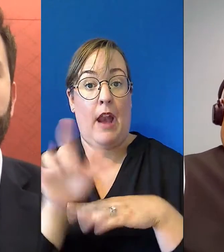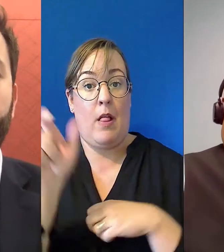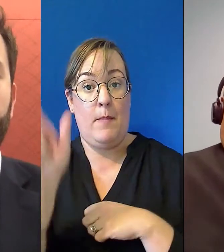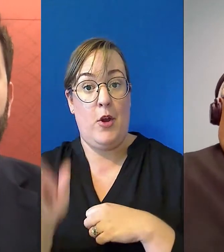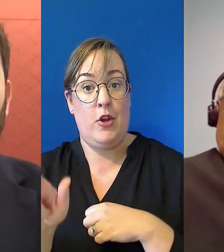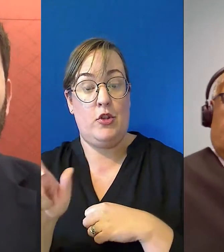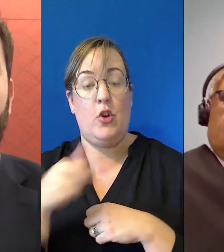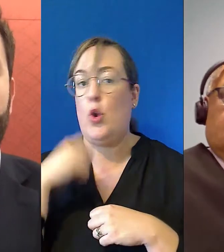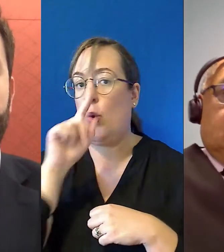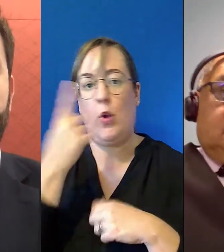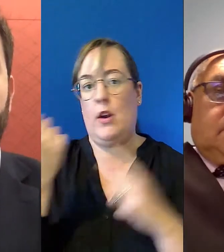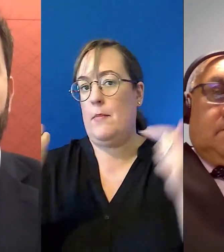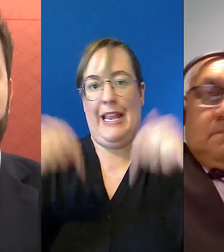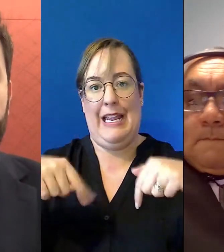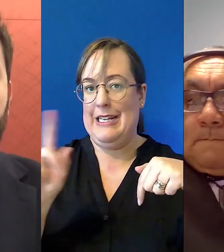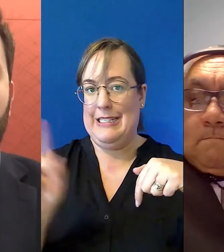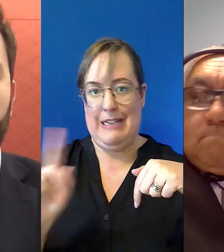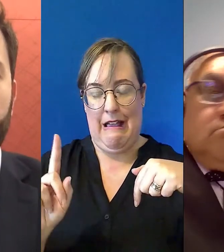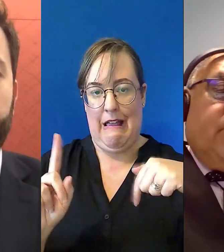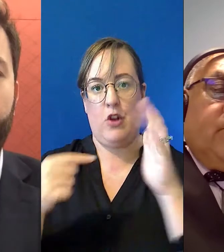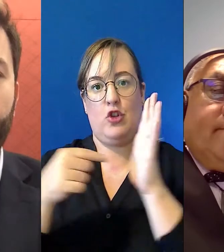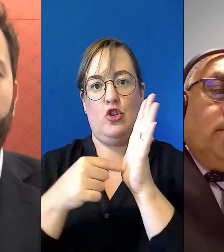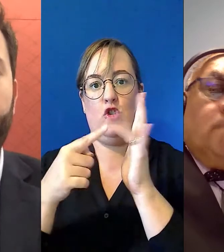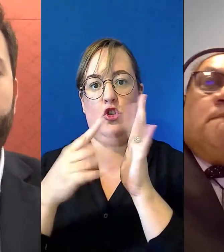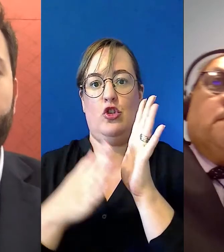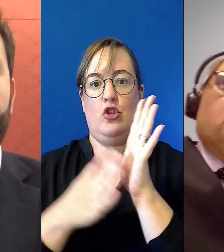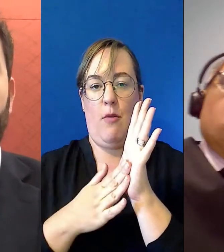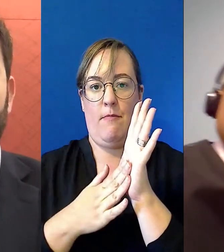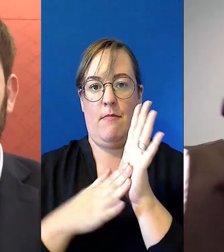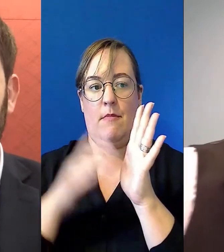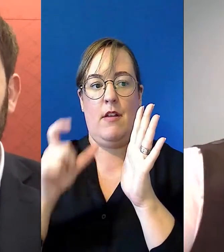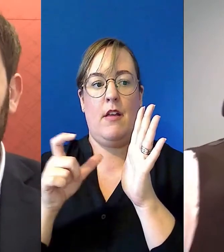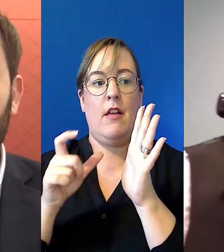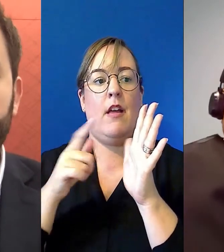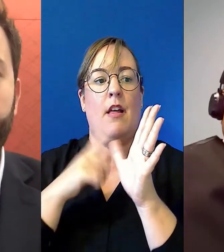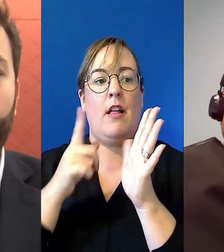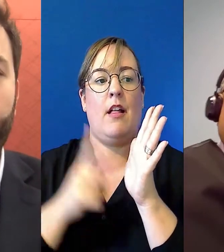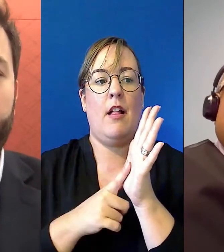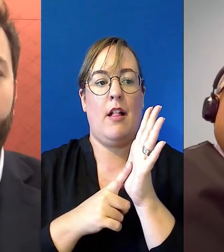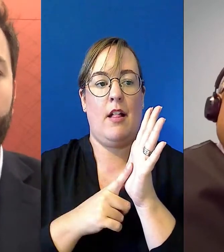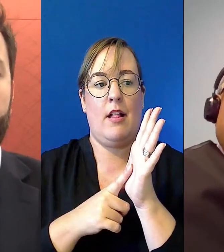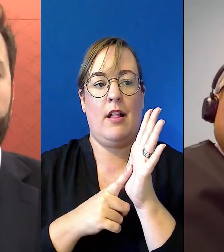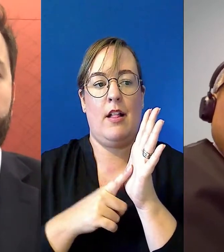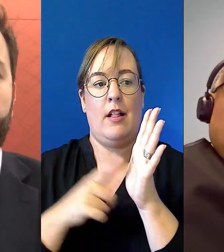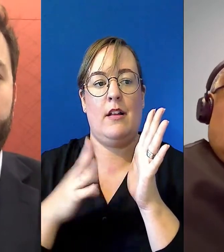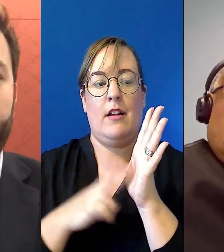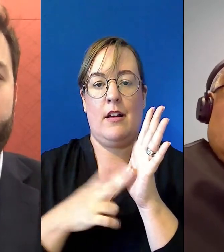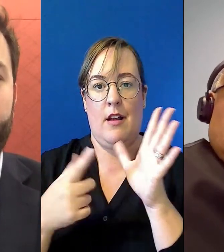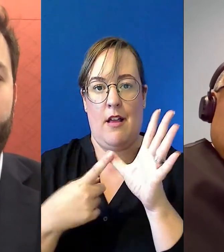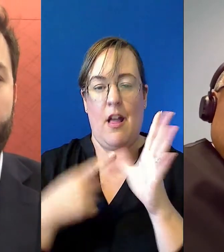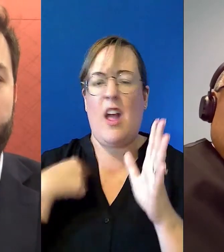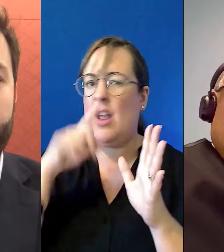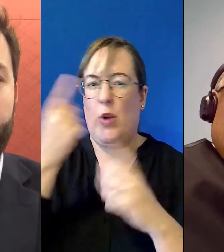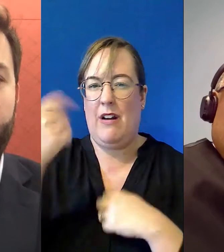be here with us today, Tom Calmer. He sends his apologies for not being able to be here